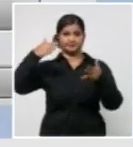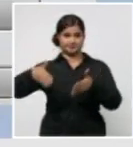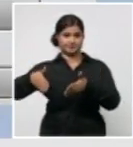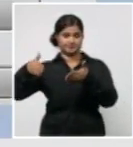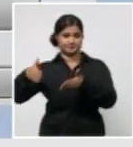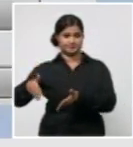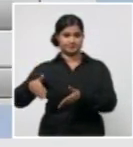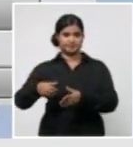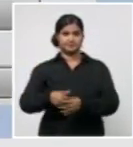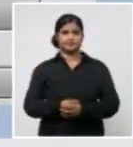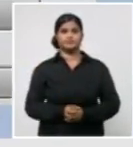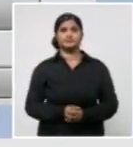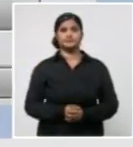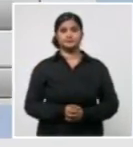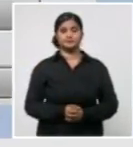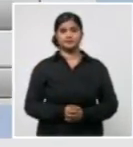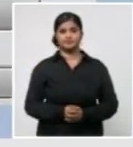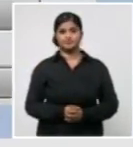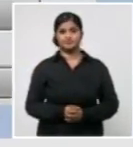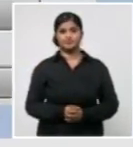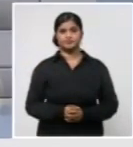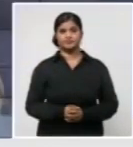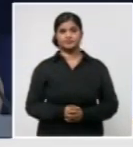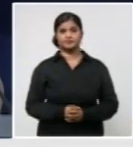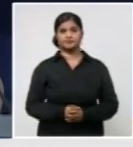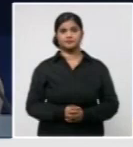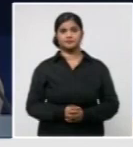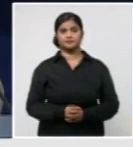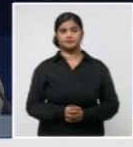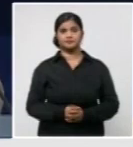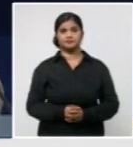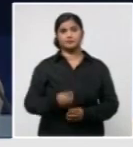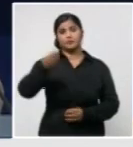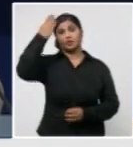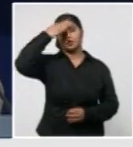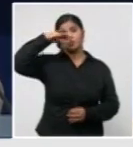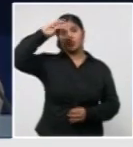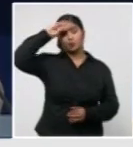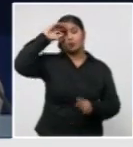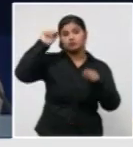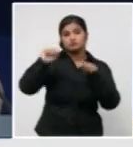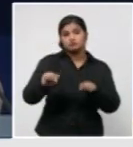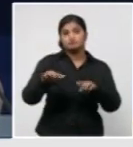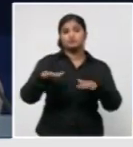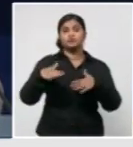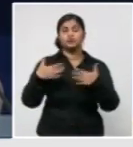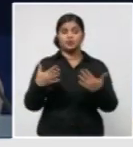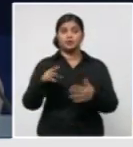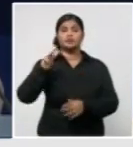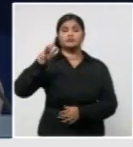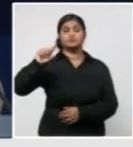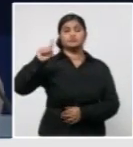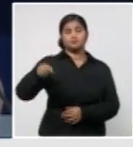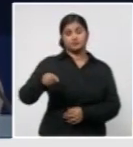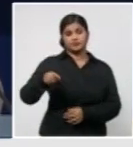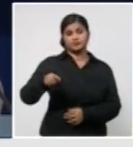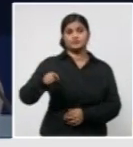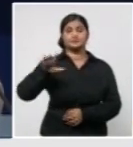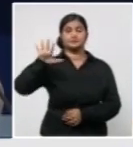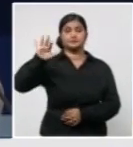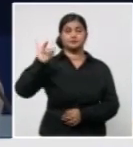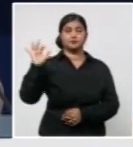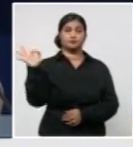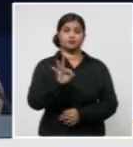in 21st position in the Americas and 106th in the world. Yesterday, Cuba was 104th.